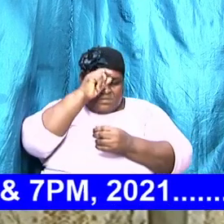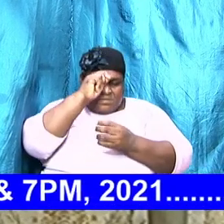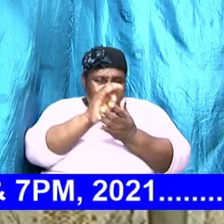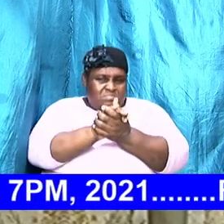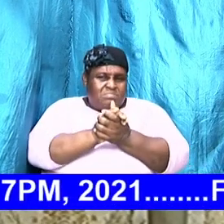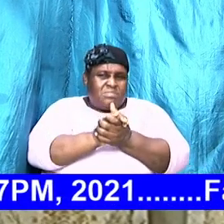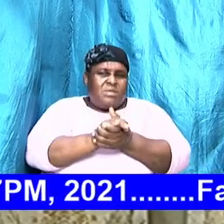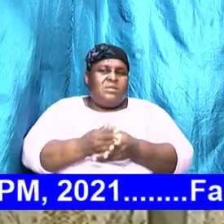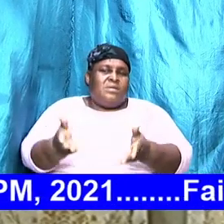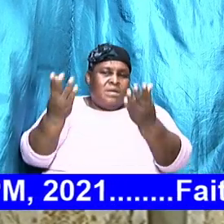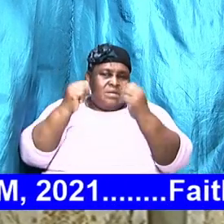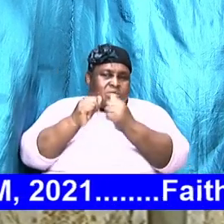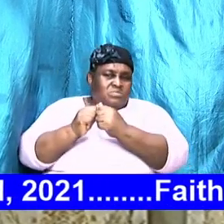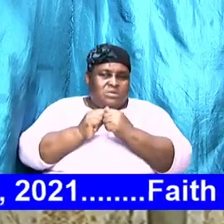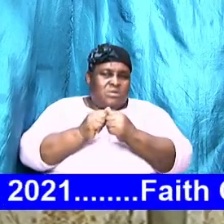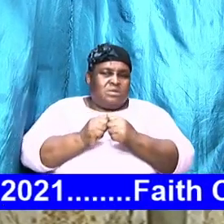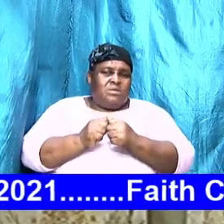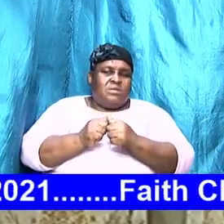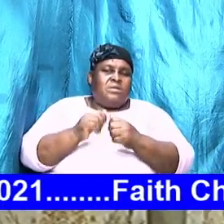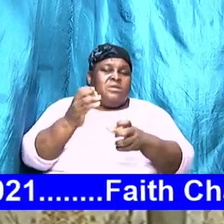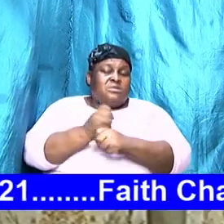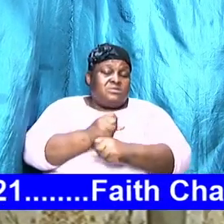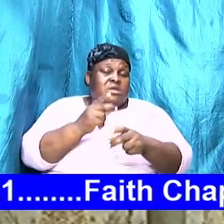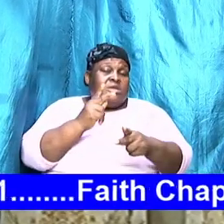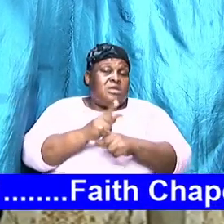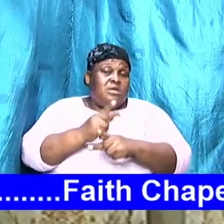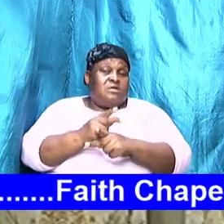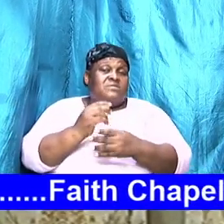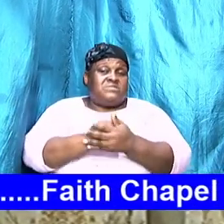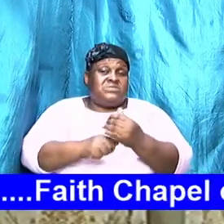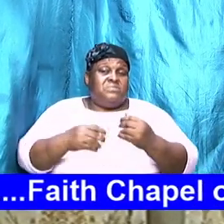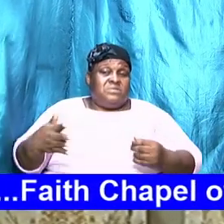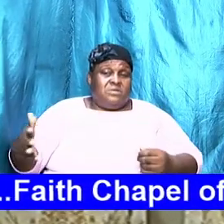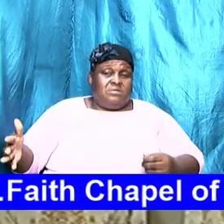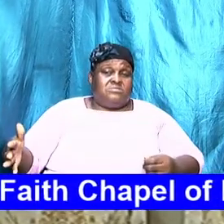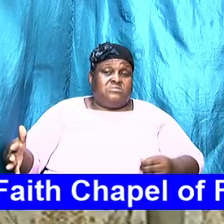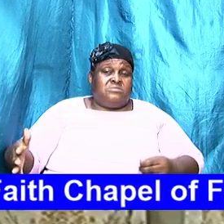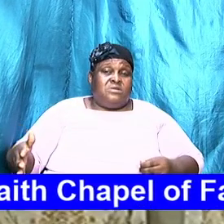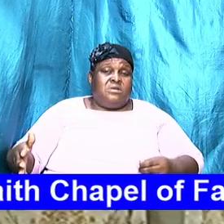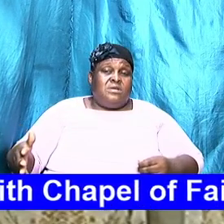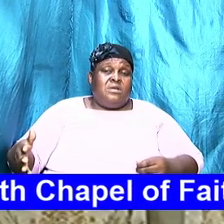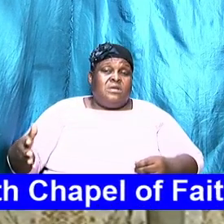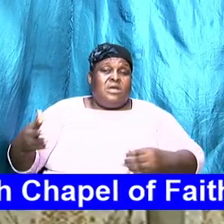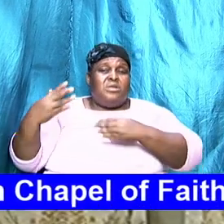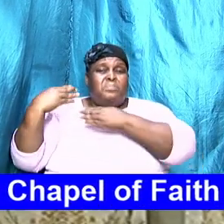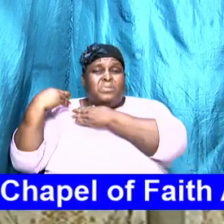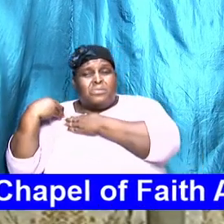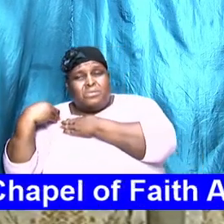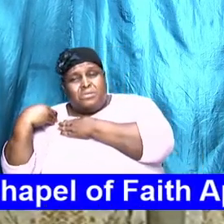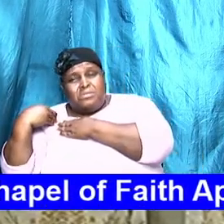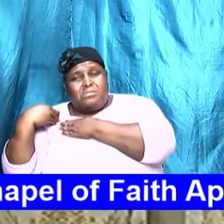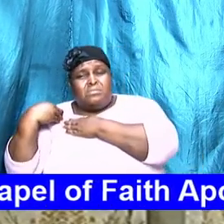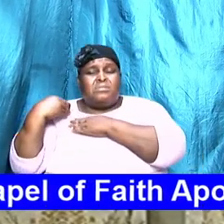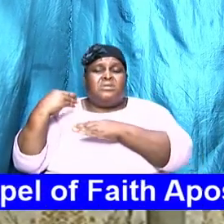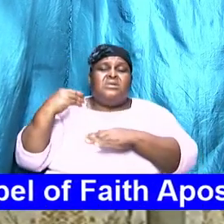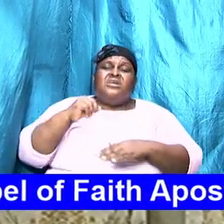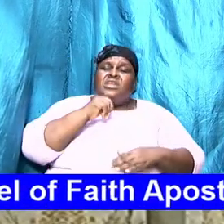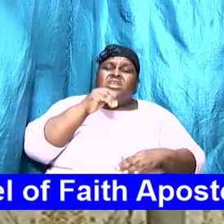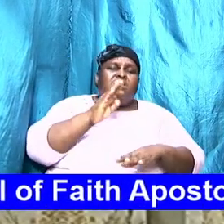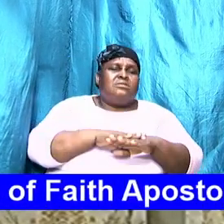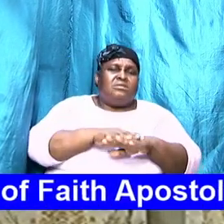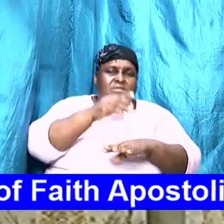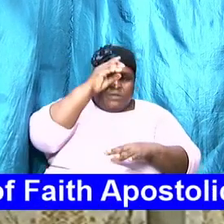income together take care of certain things and so the burden of certain things is not there on him alone however